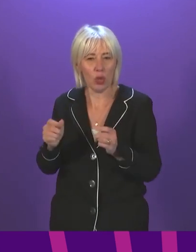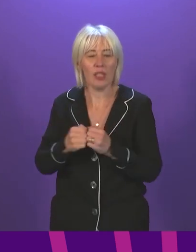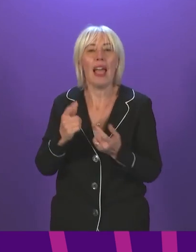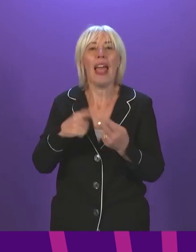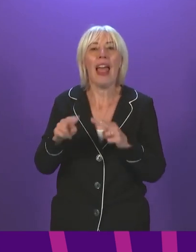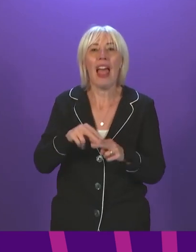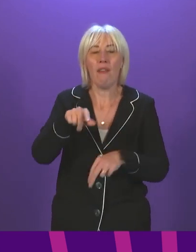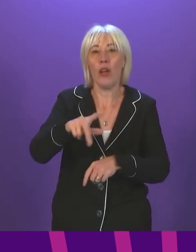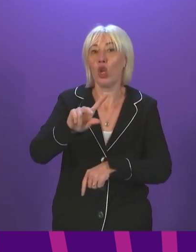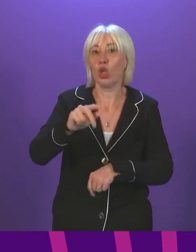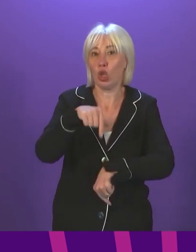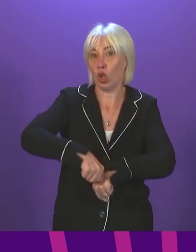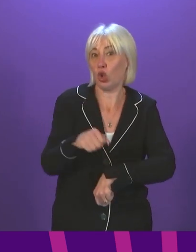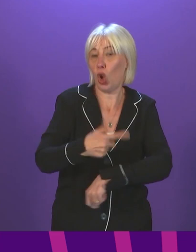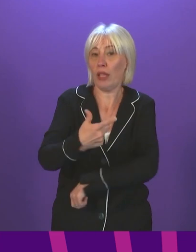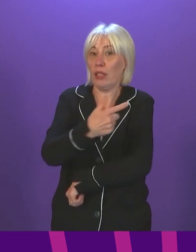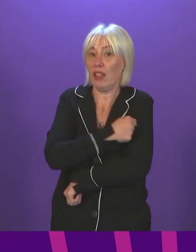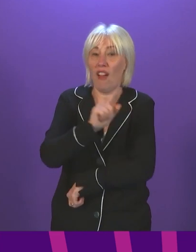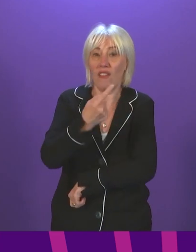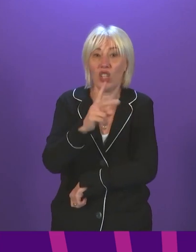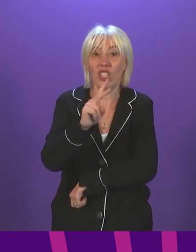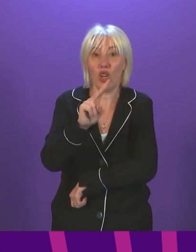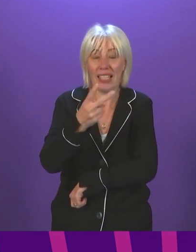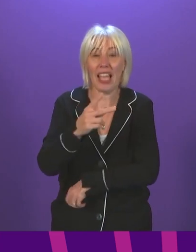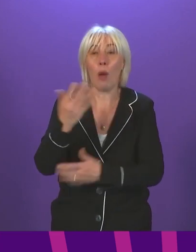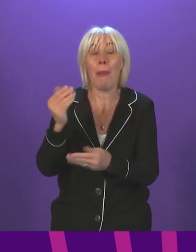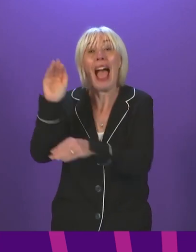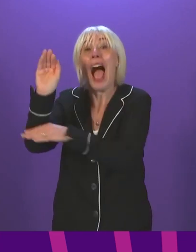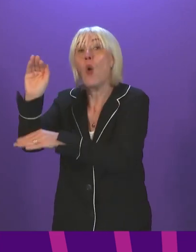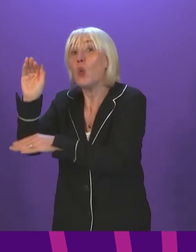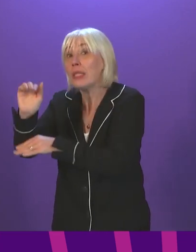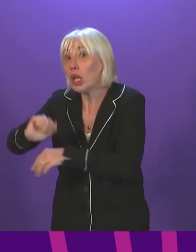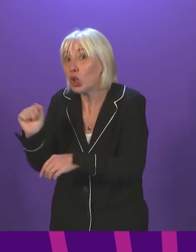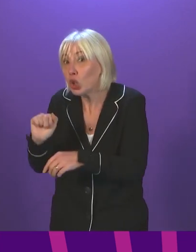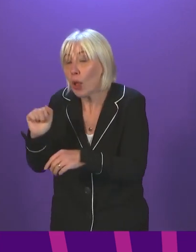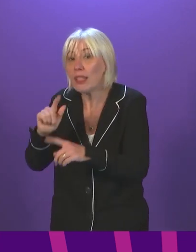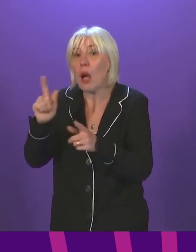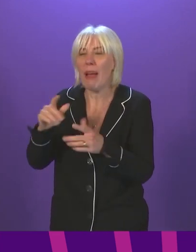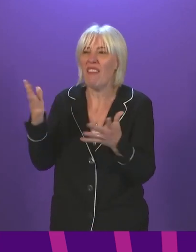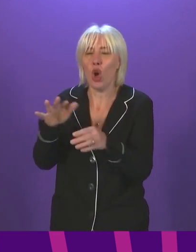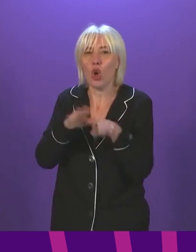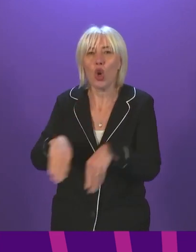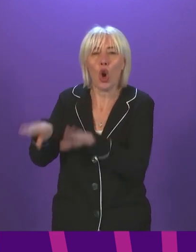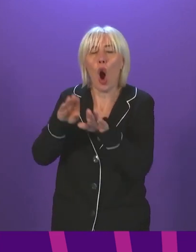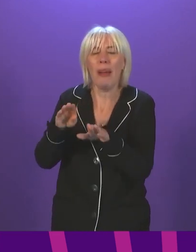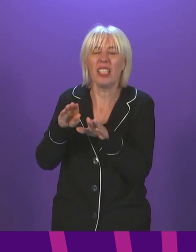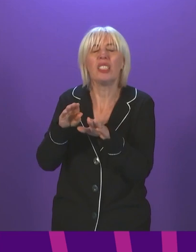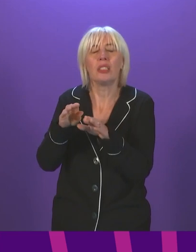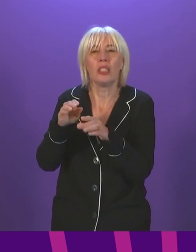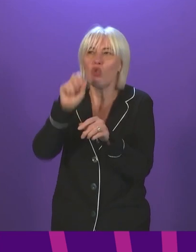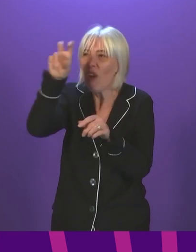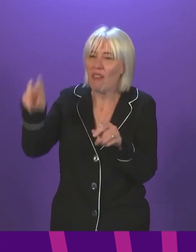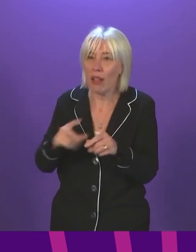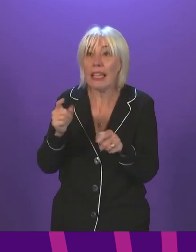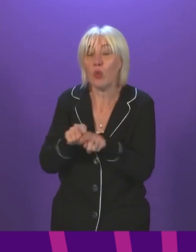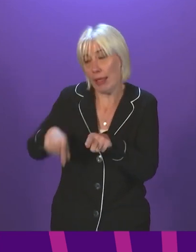received your first, second or both vaccine doses outside of Scotland, but in the common travel area, which includes England, of course, you